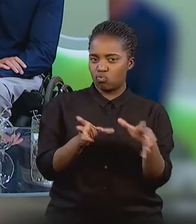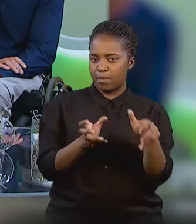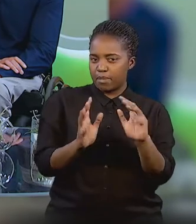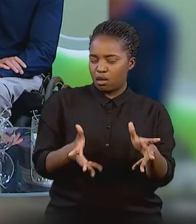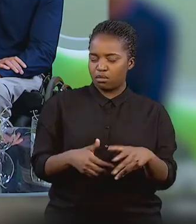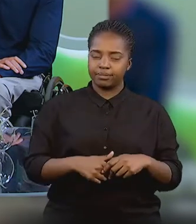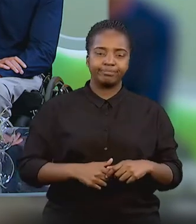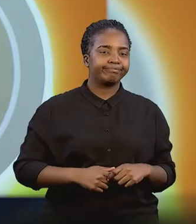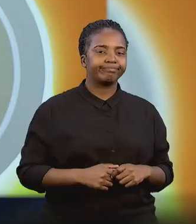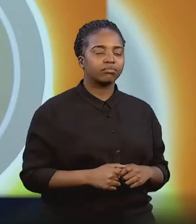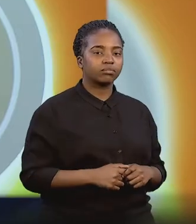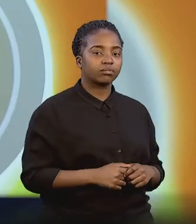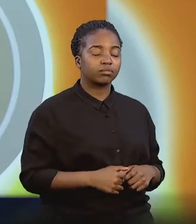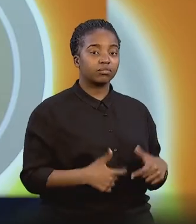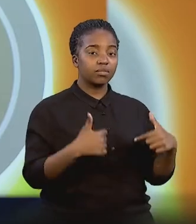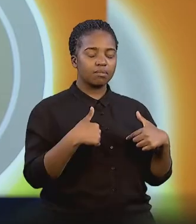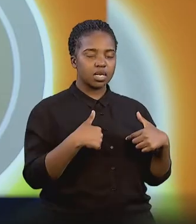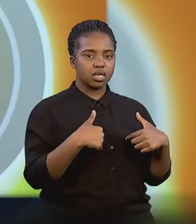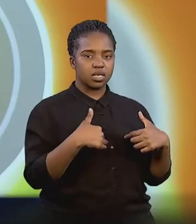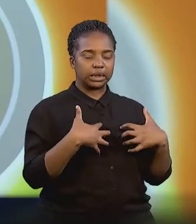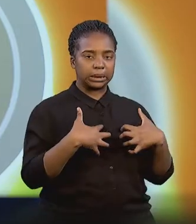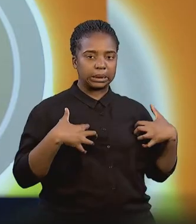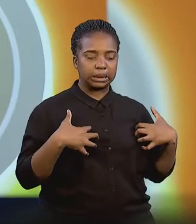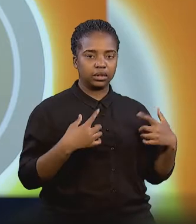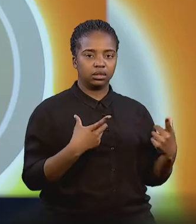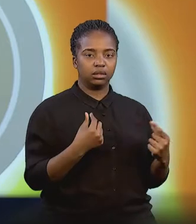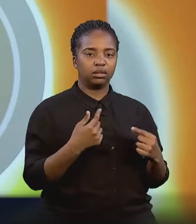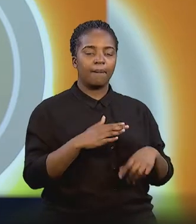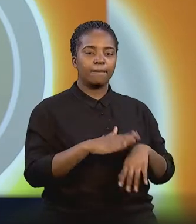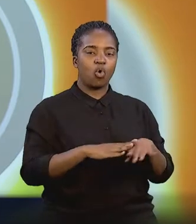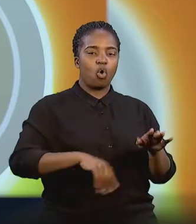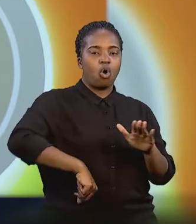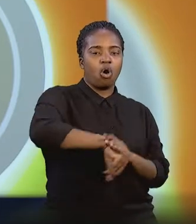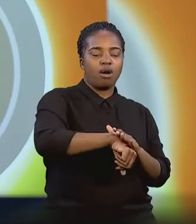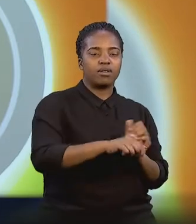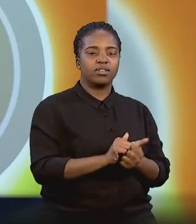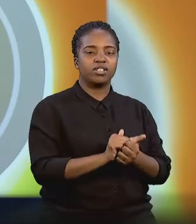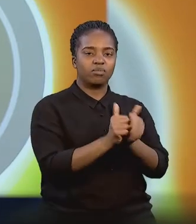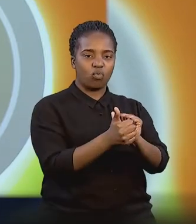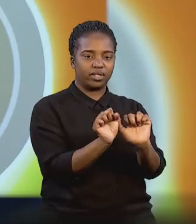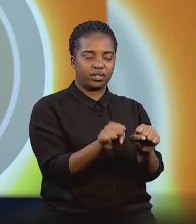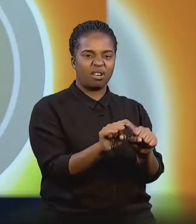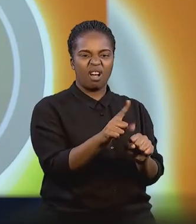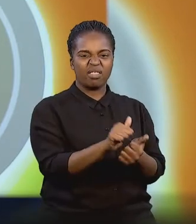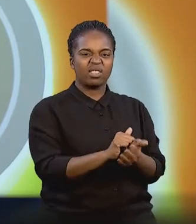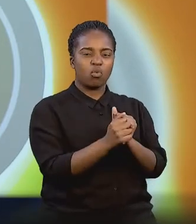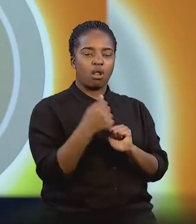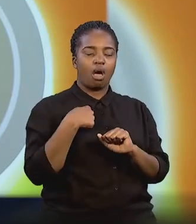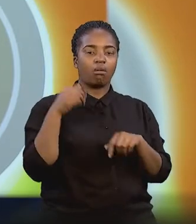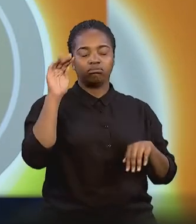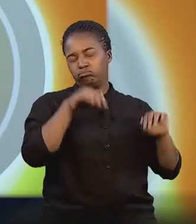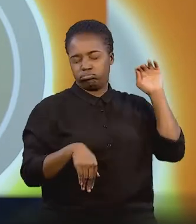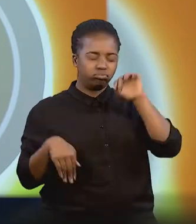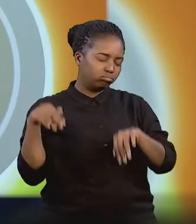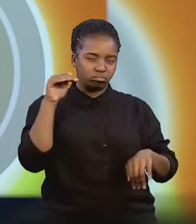you are involved in? My frustrations and stuff, mostly contact sports. The other sports, like